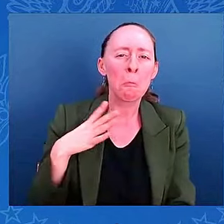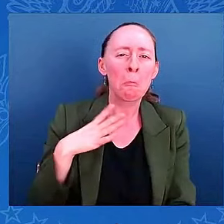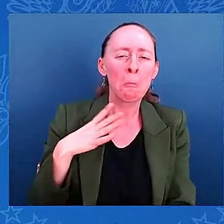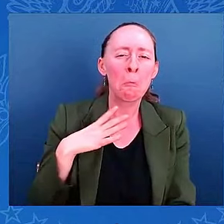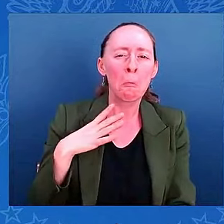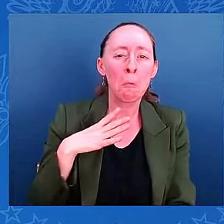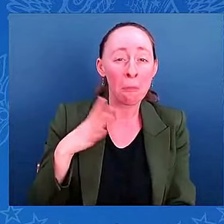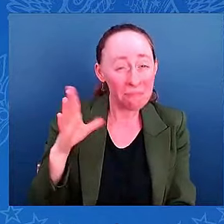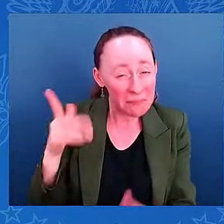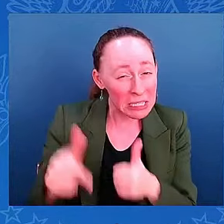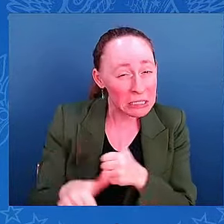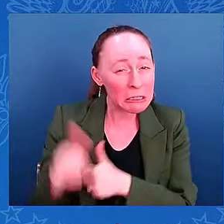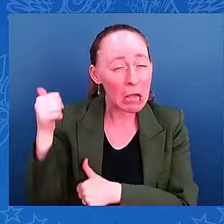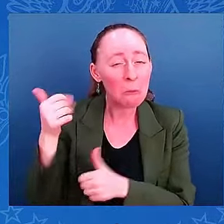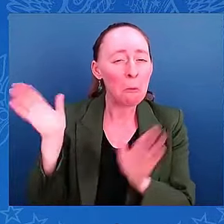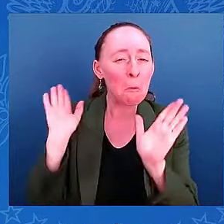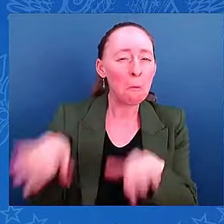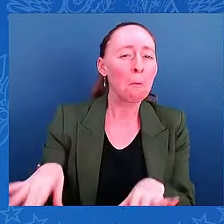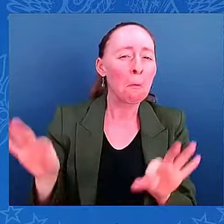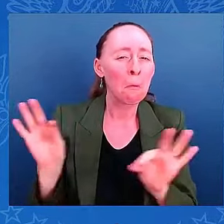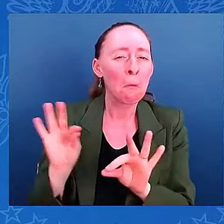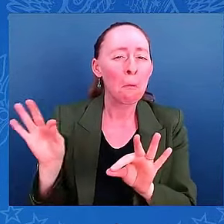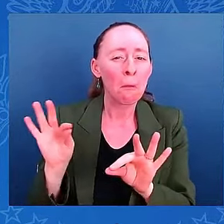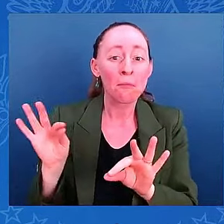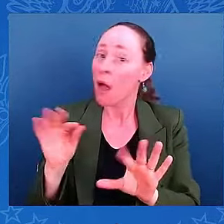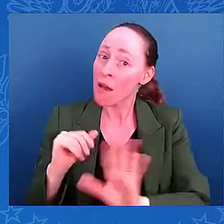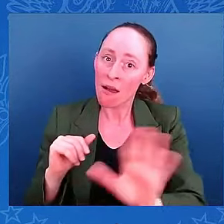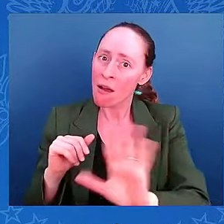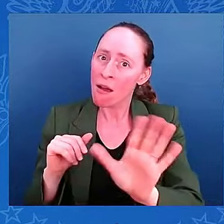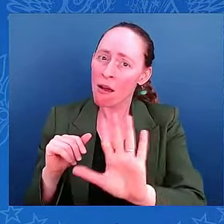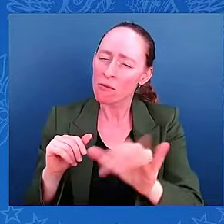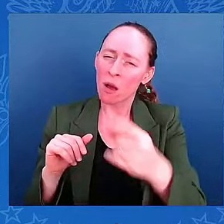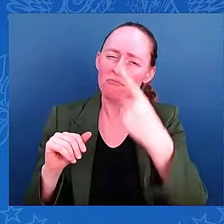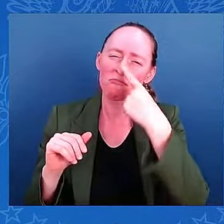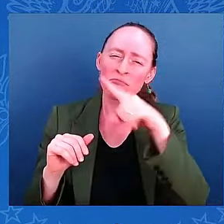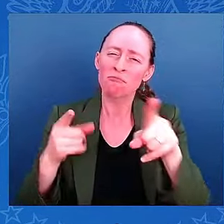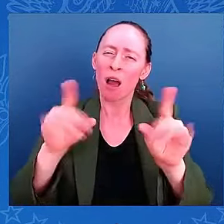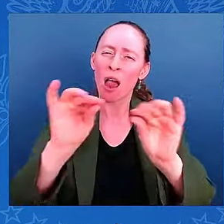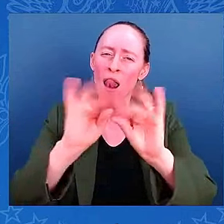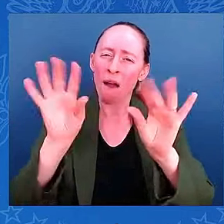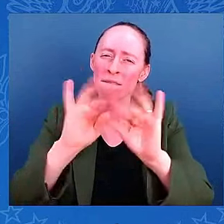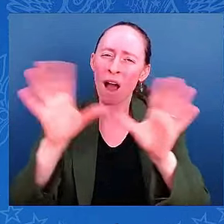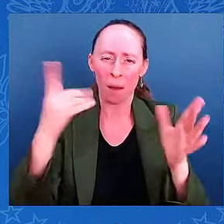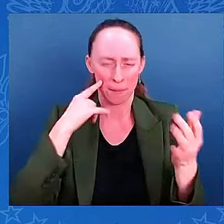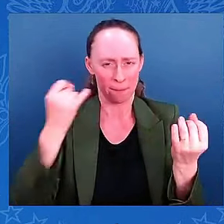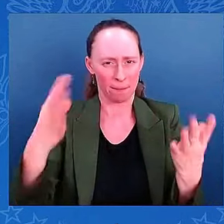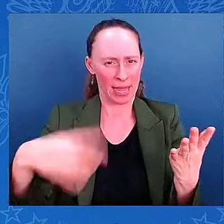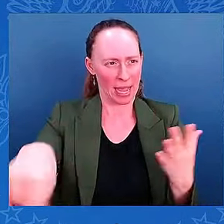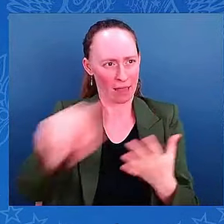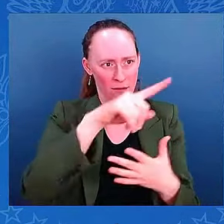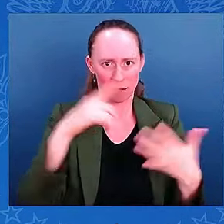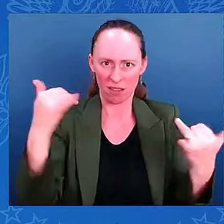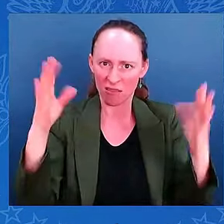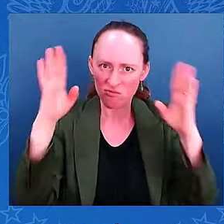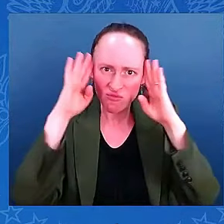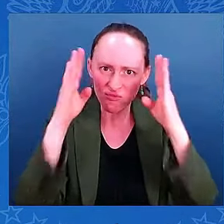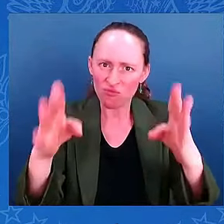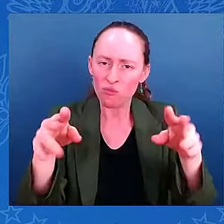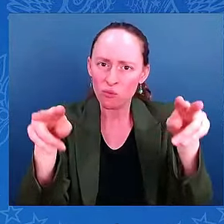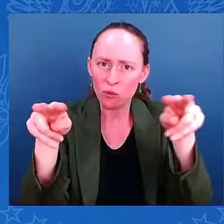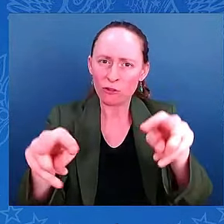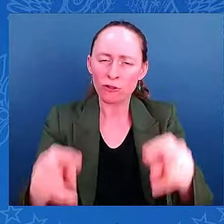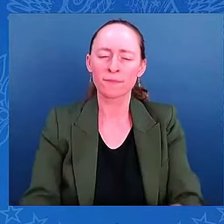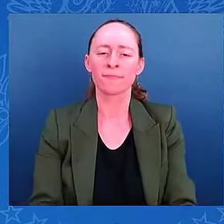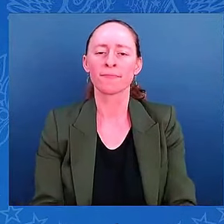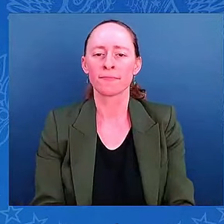when in fact it's not. Can you talk a little bit about that? Because I know a lot of folks are watching right now and would love to have your feedback on how we should be talking